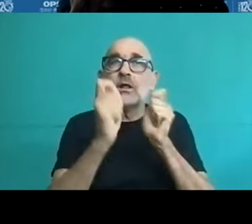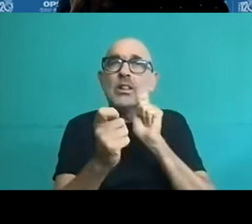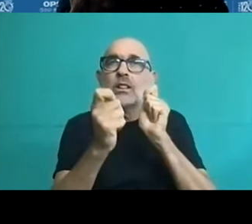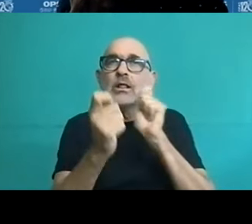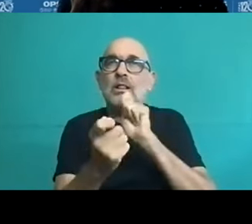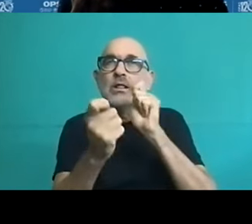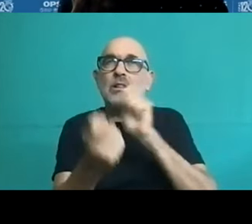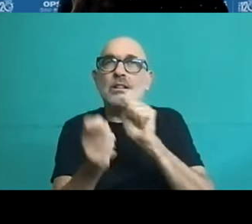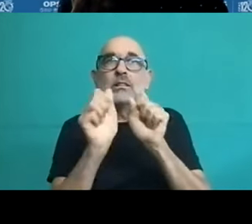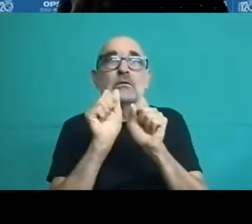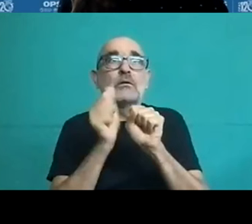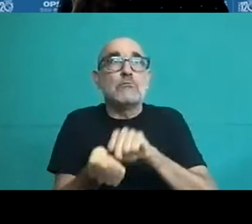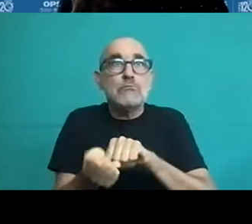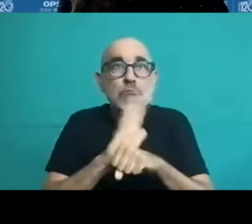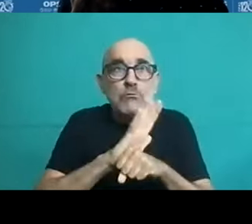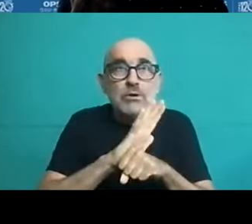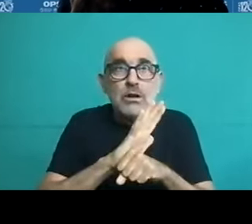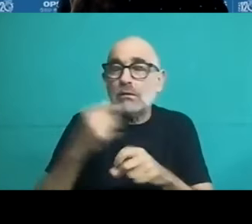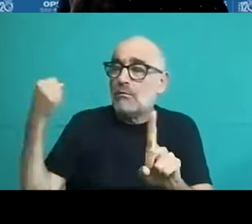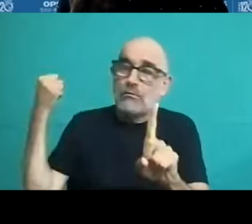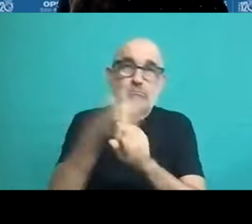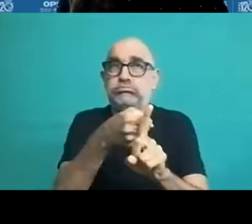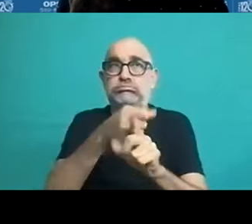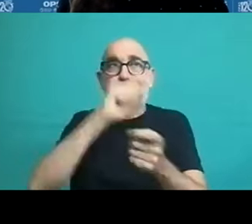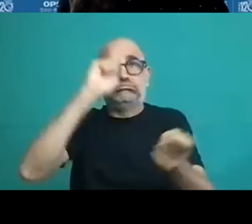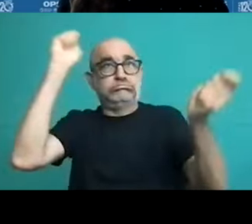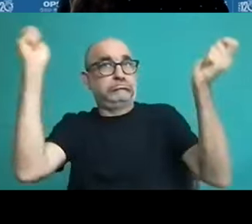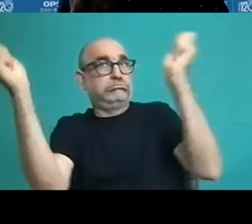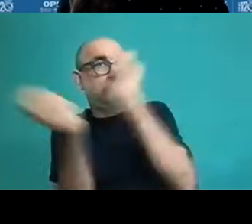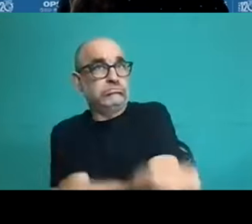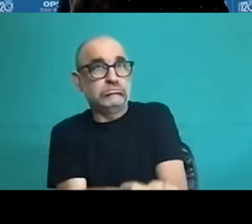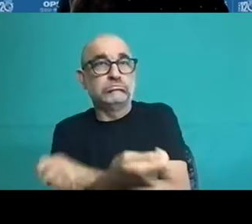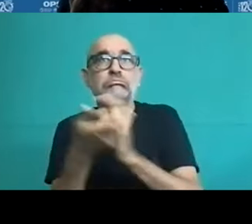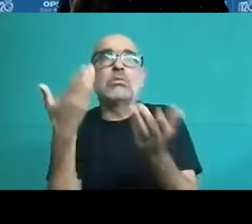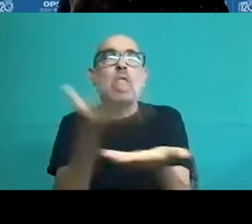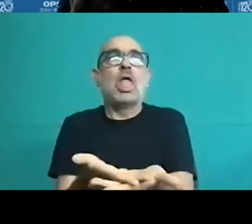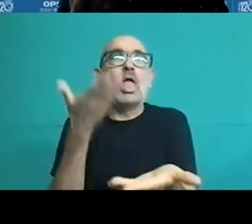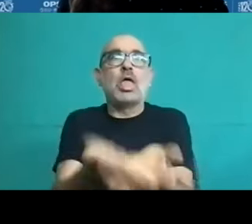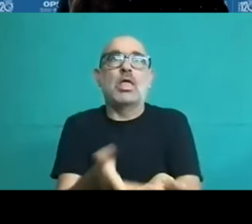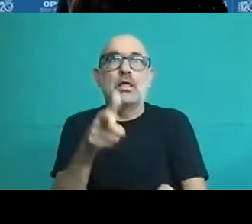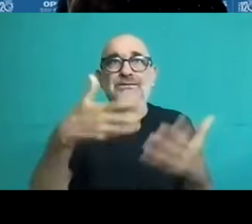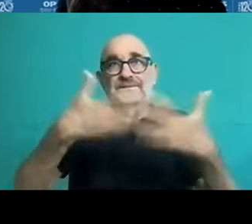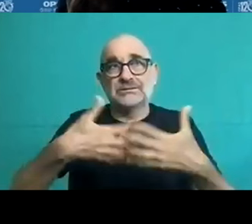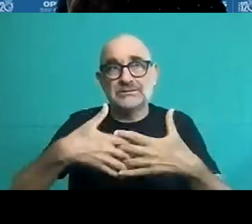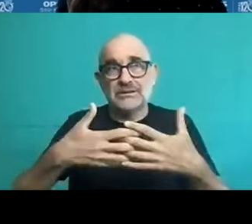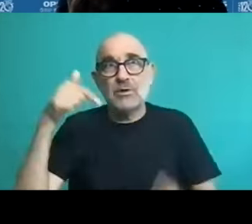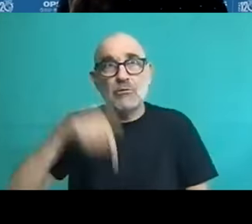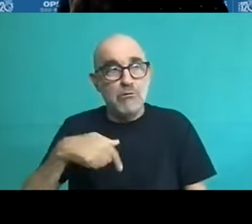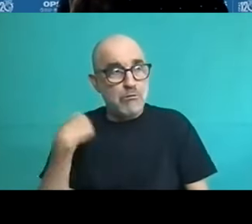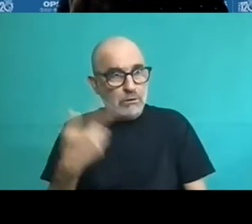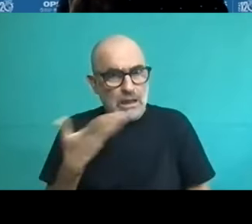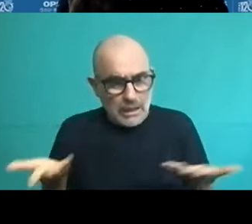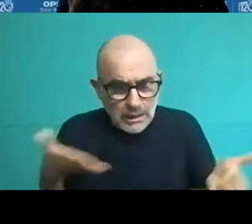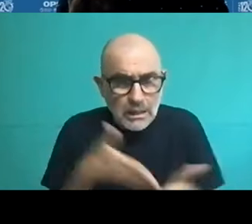now it's hard to have this topology. This is something that we have to work on, we have to focus our attention on.